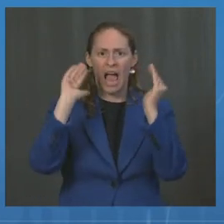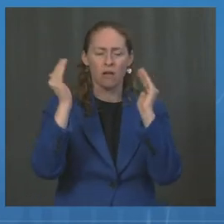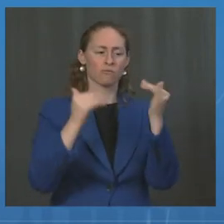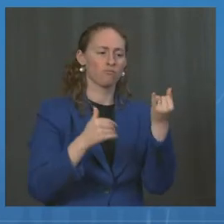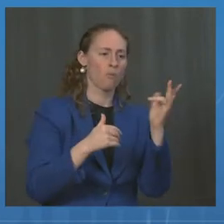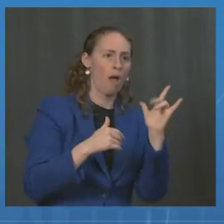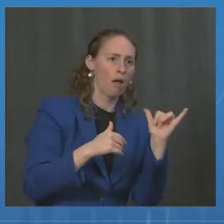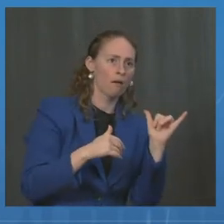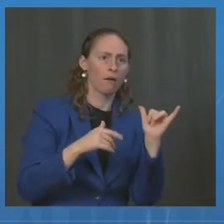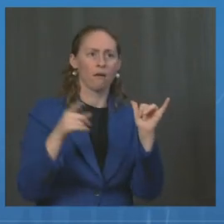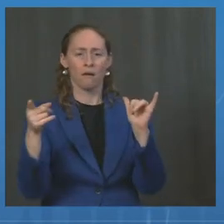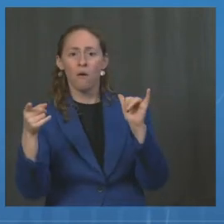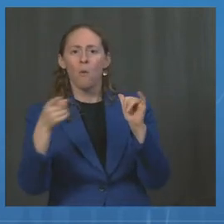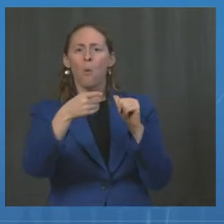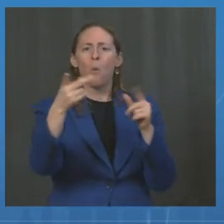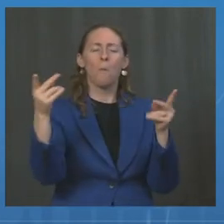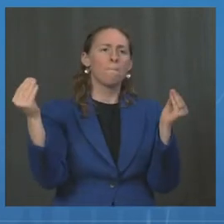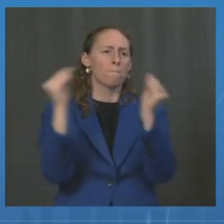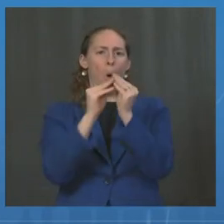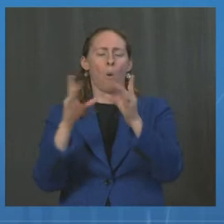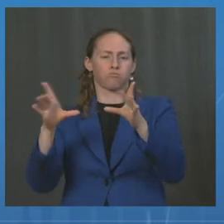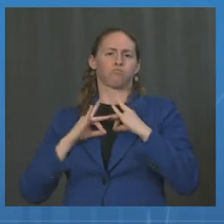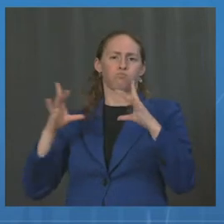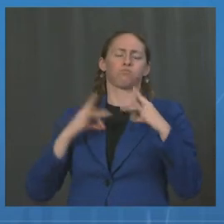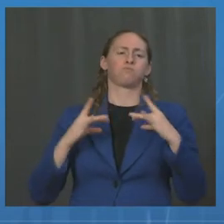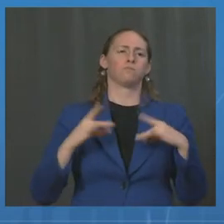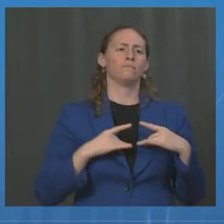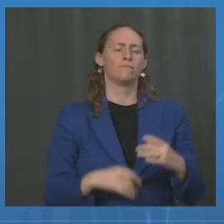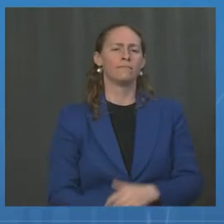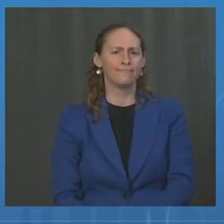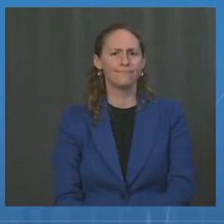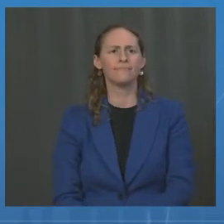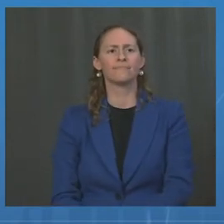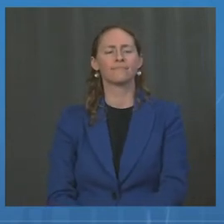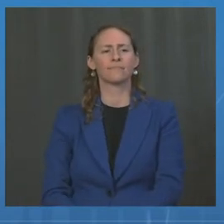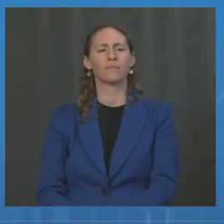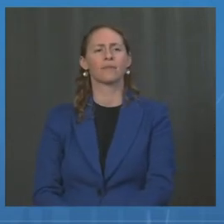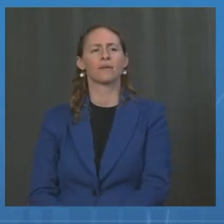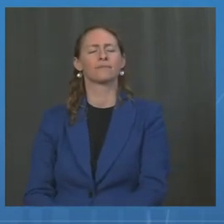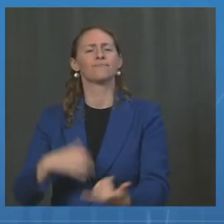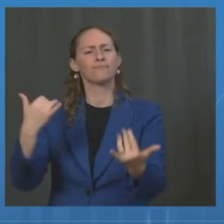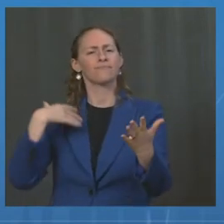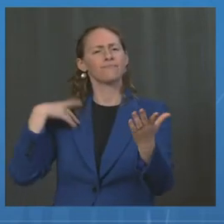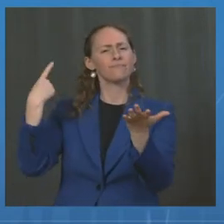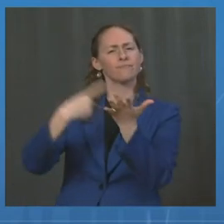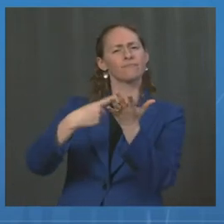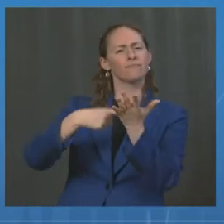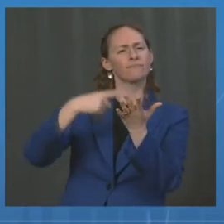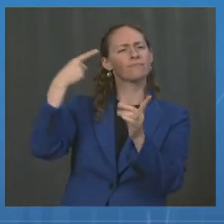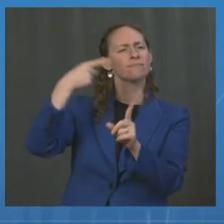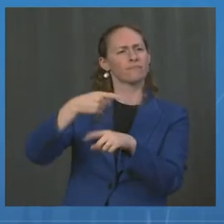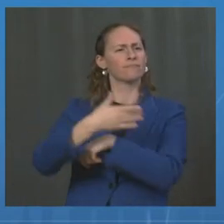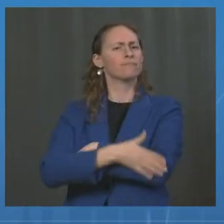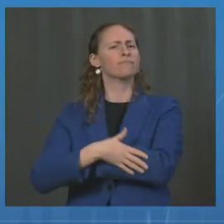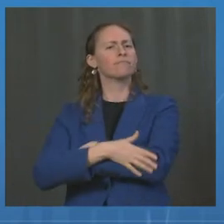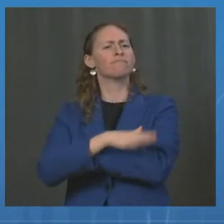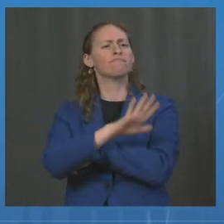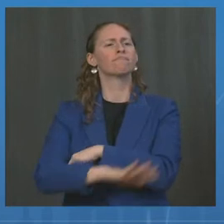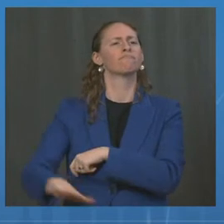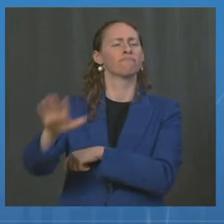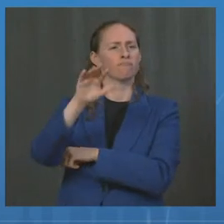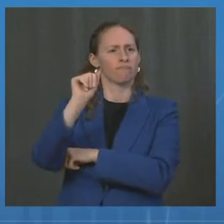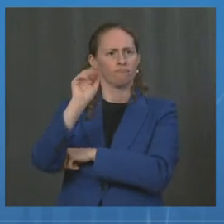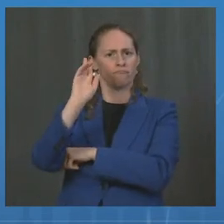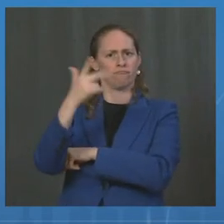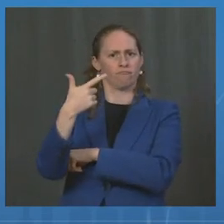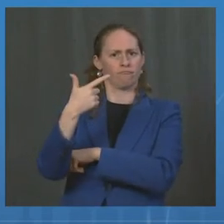looked at national cases, emergency room visits, and hospitalizations and found that in August 2021, the rate of hospitalization